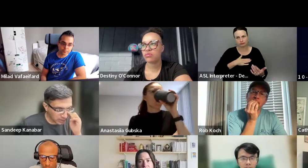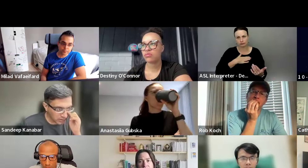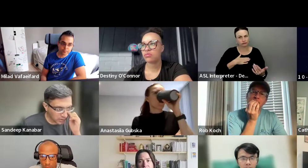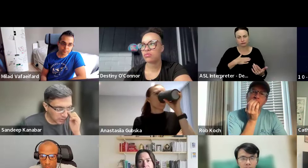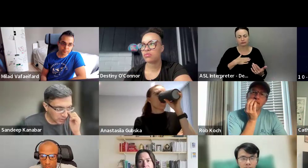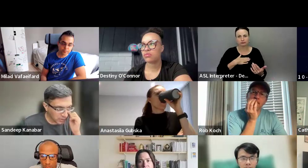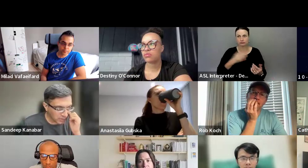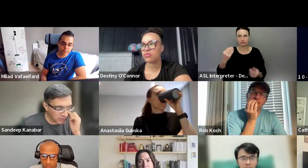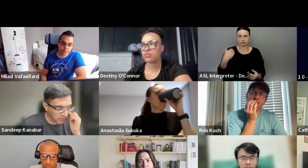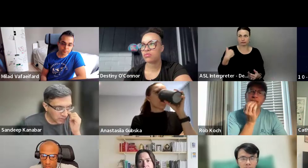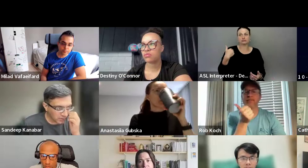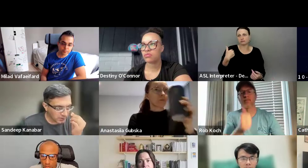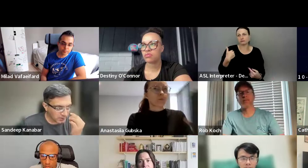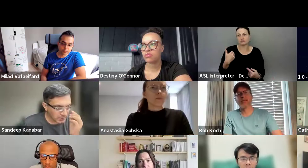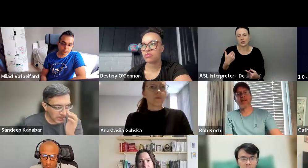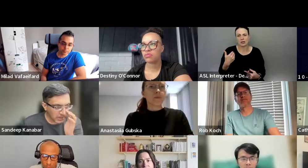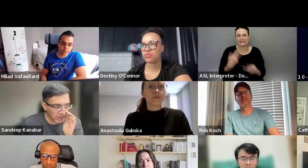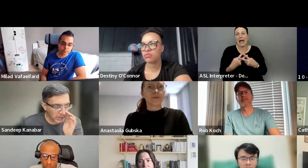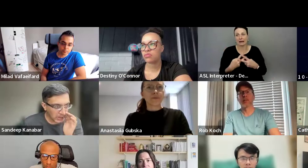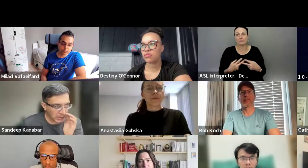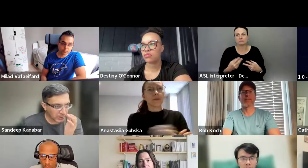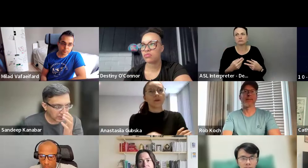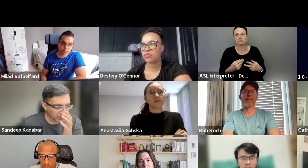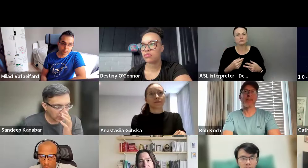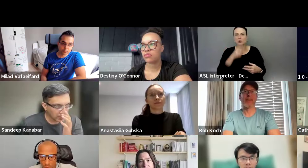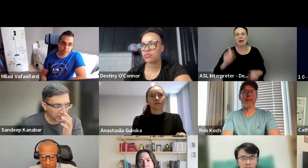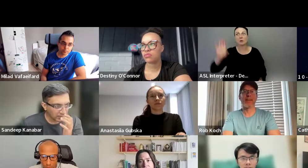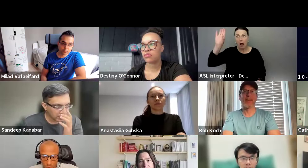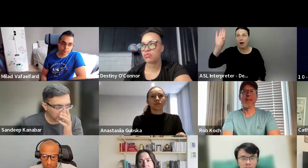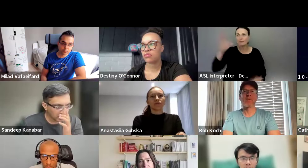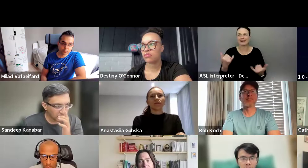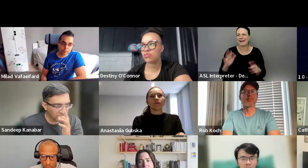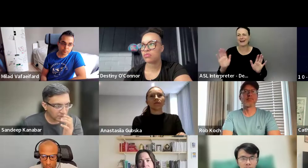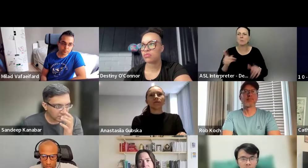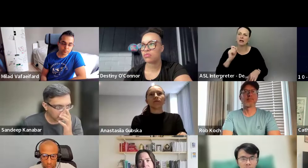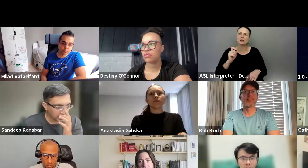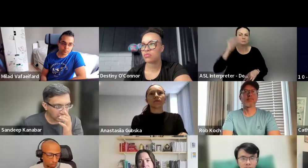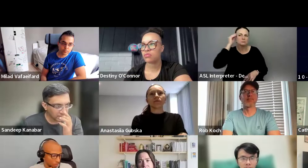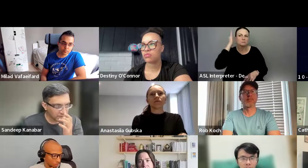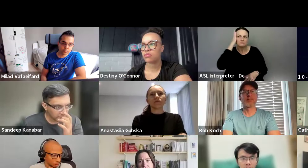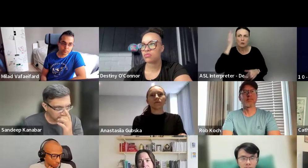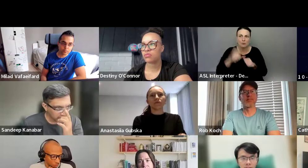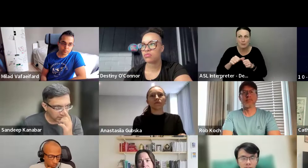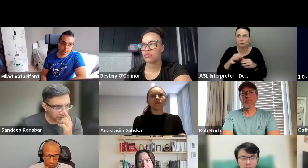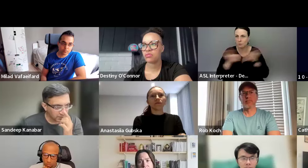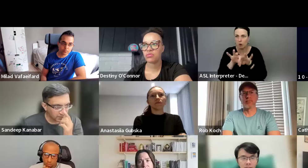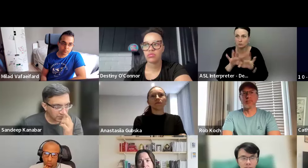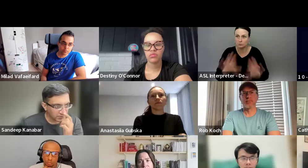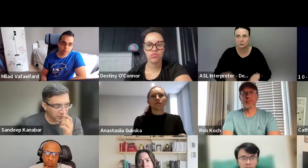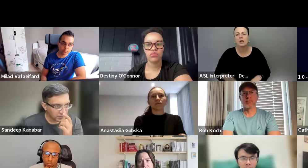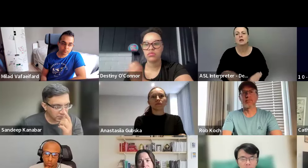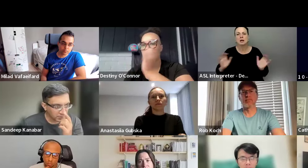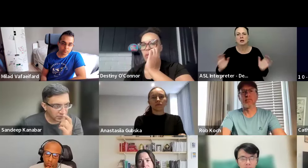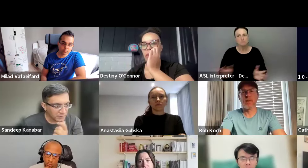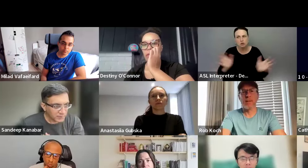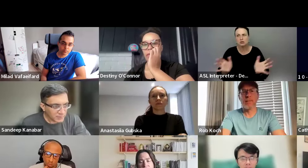let us know on Slack. You don't have to raise your hand right now, but please don't forget because it's important. Uh, and yeah, let's just push